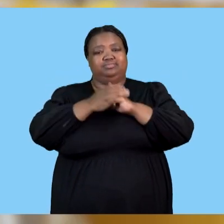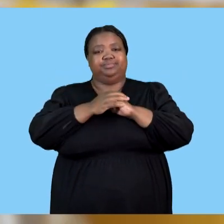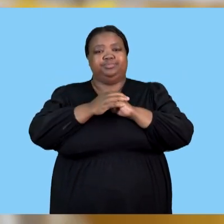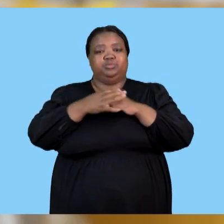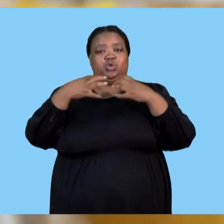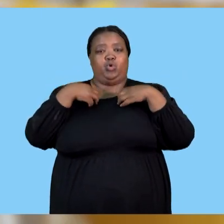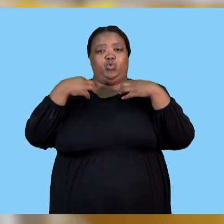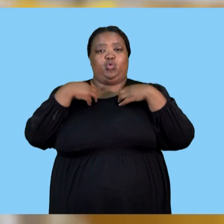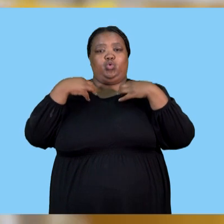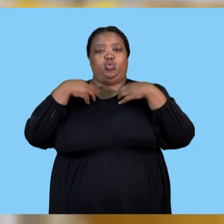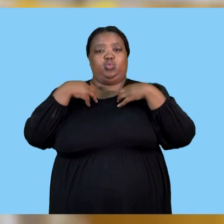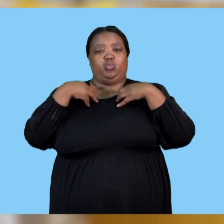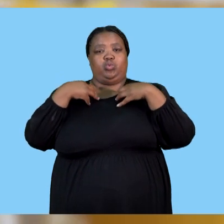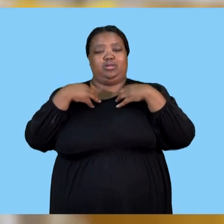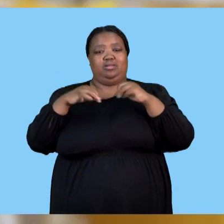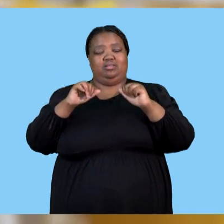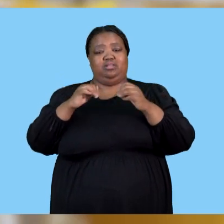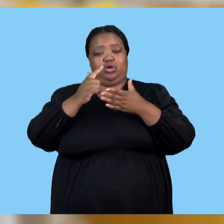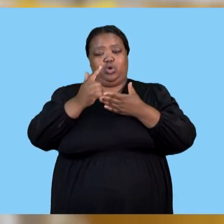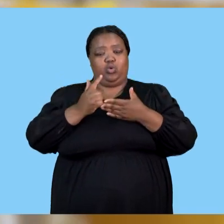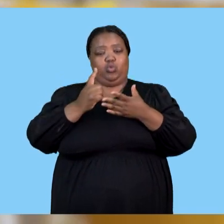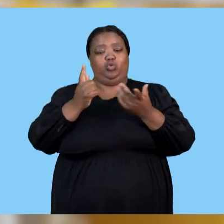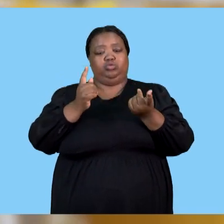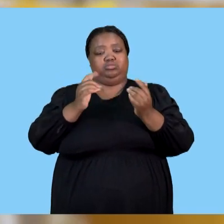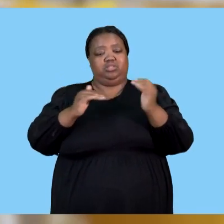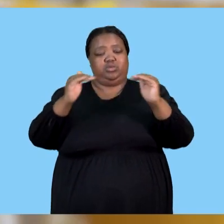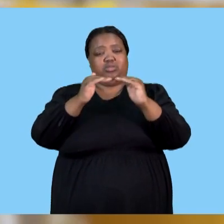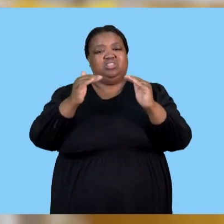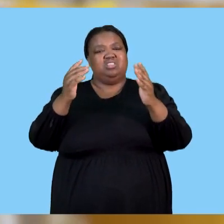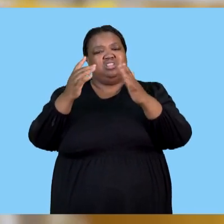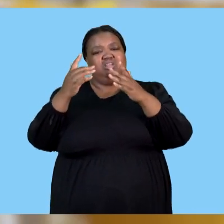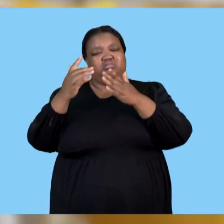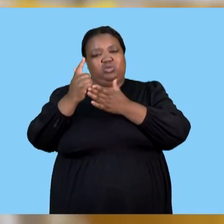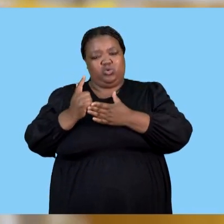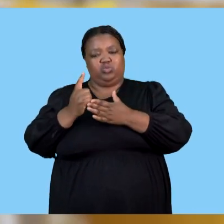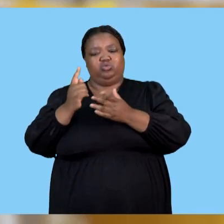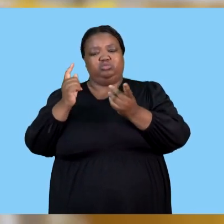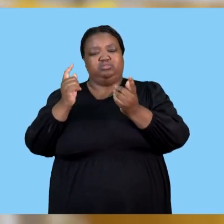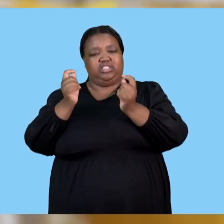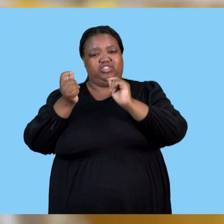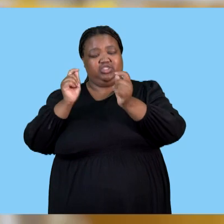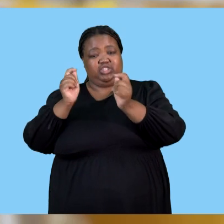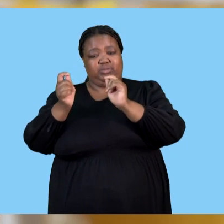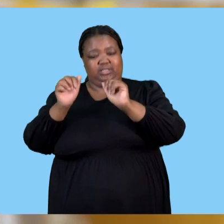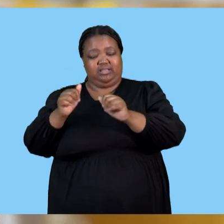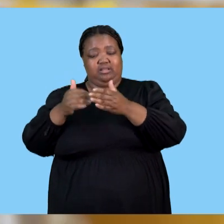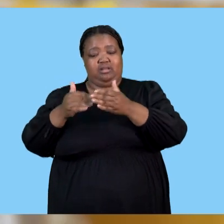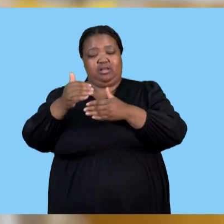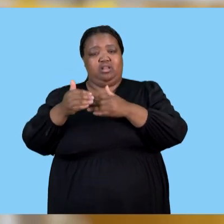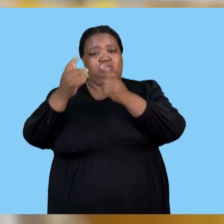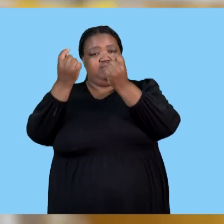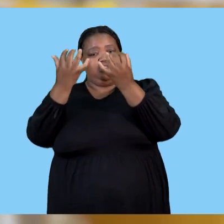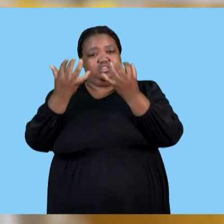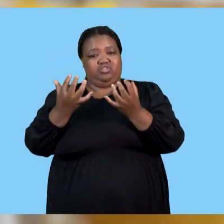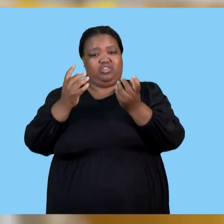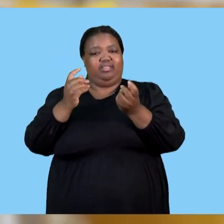honest equity. And then we're also able to do the loan adjustments. And we saw that a portion of the loan that will be paid within the